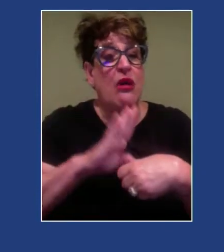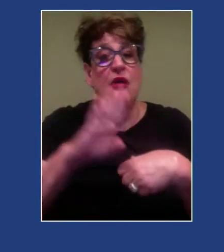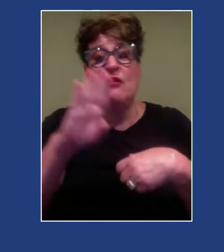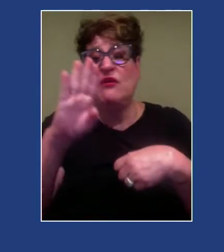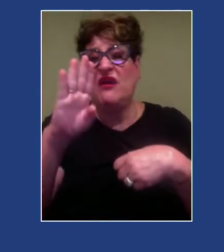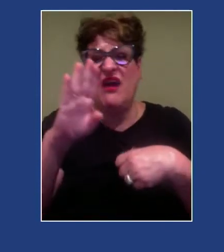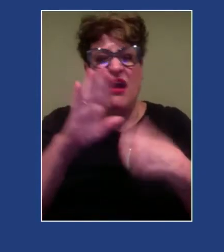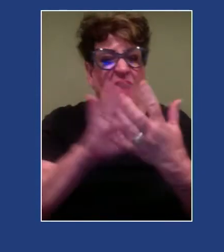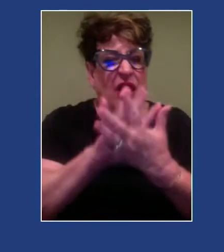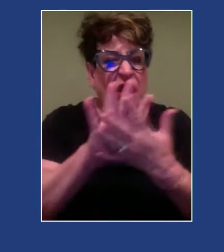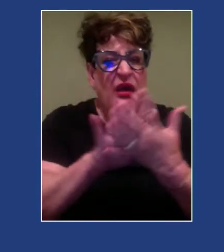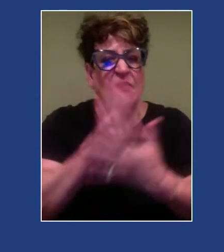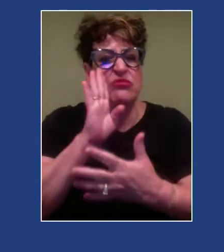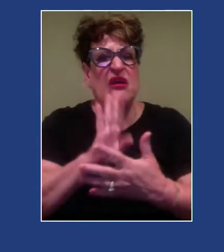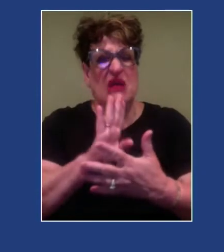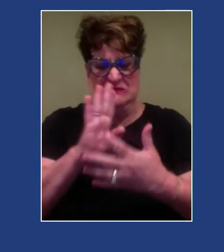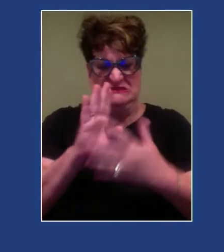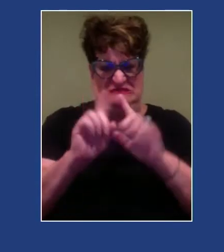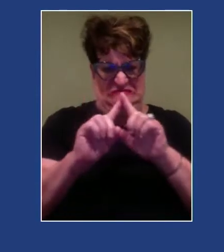than, they are seen as different than.